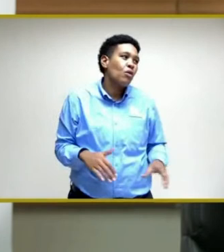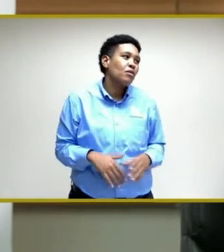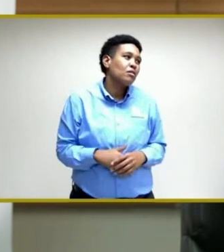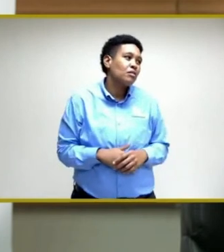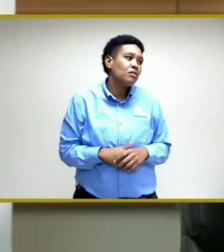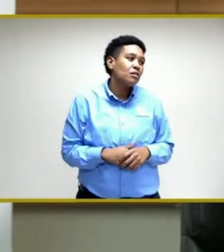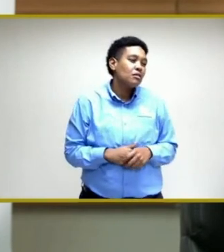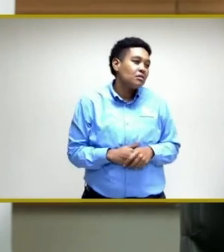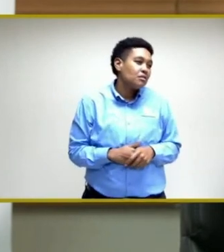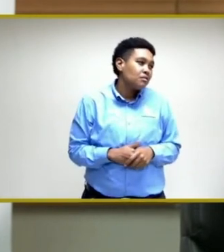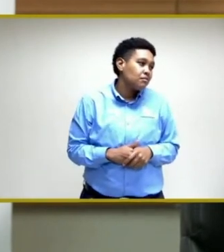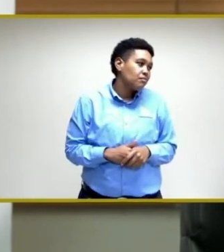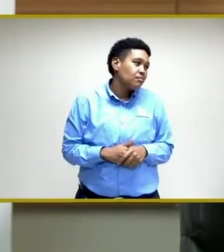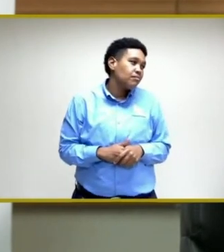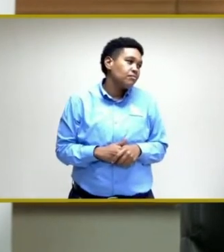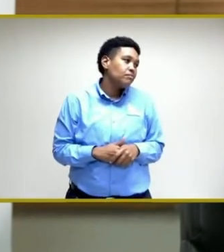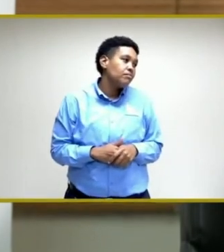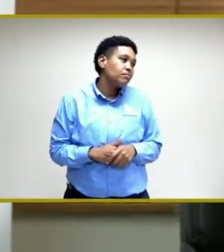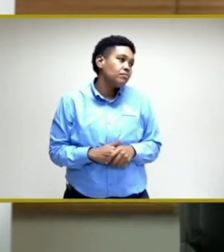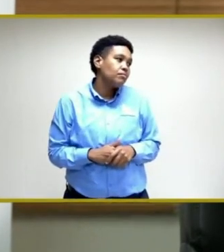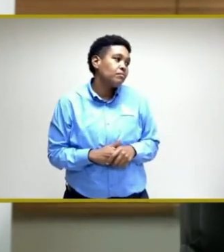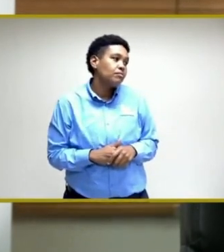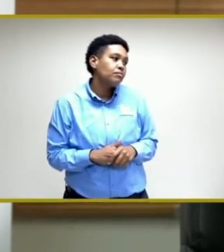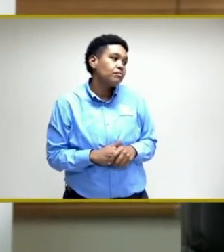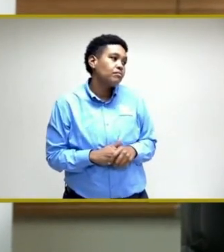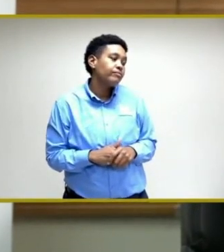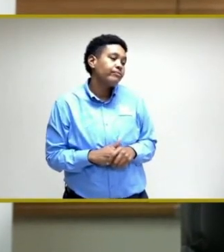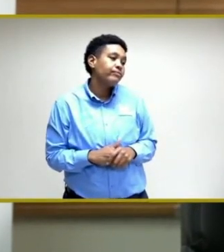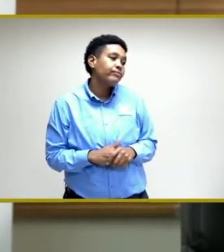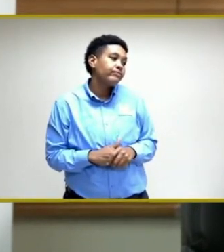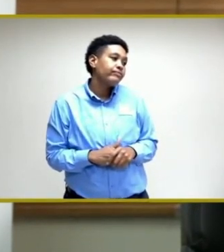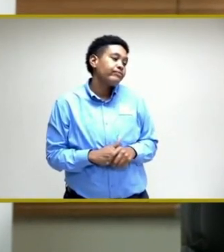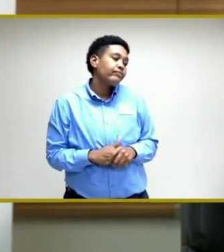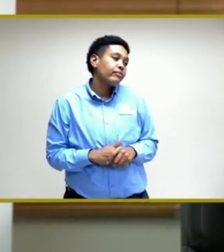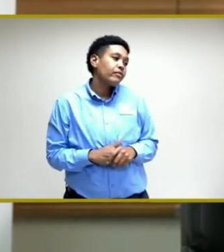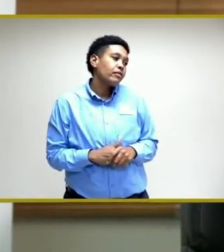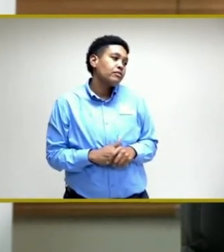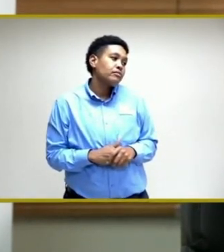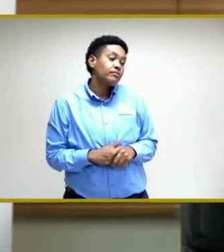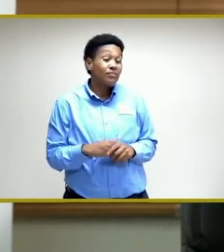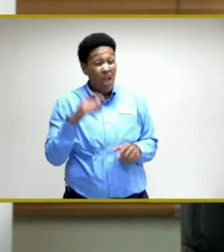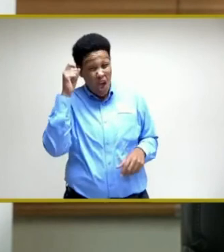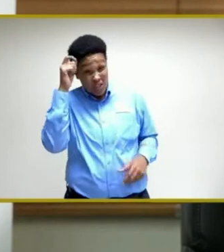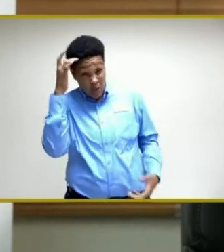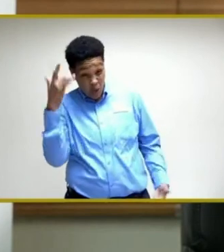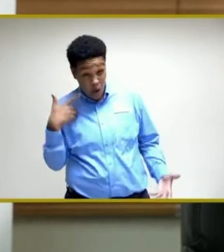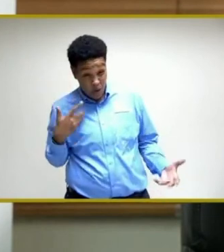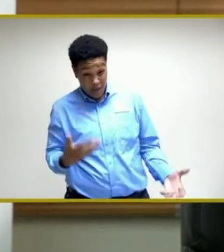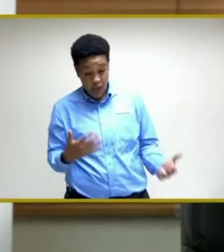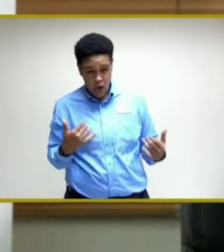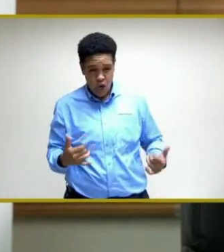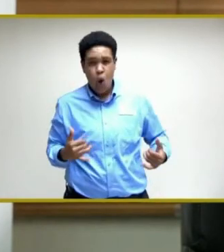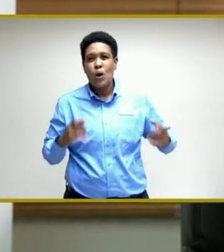to understand why we are in the position we are in, given any particular